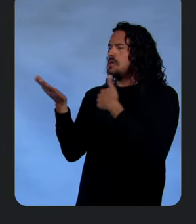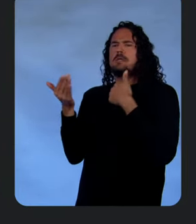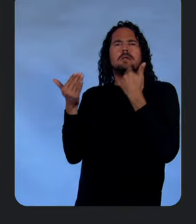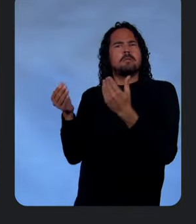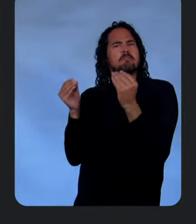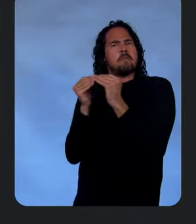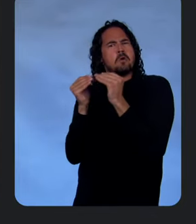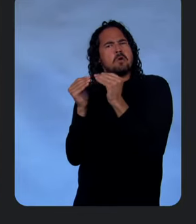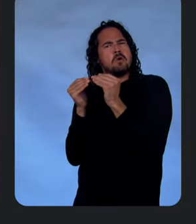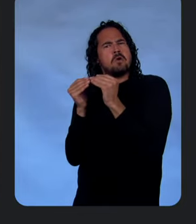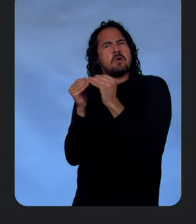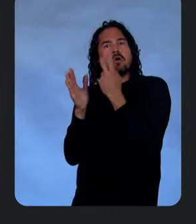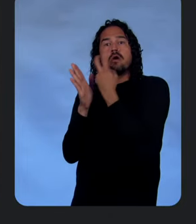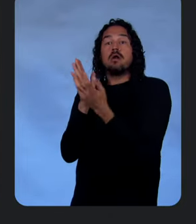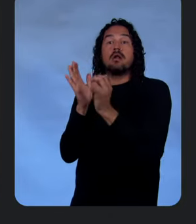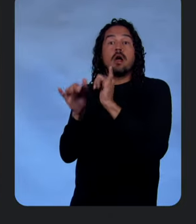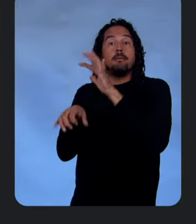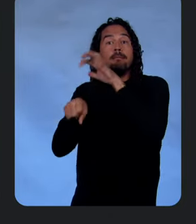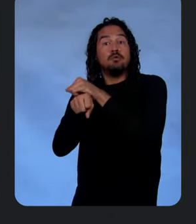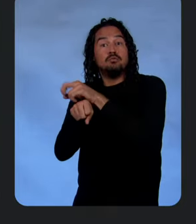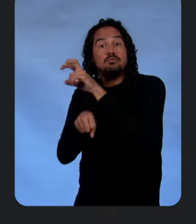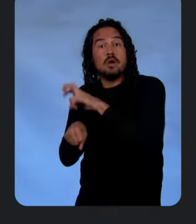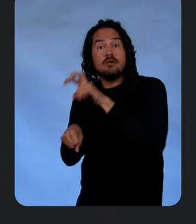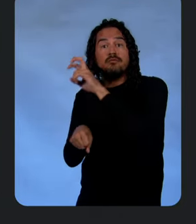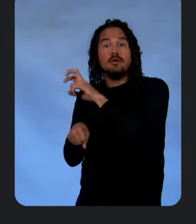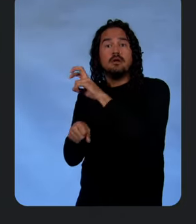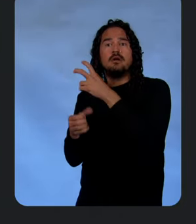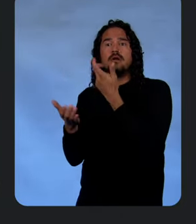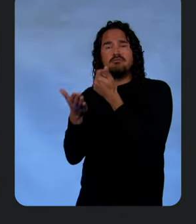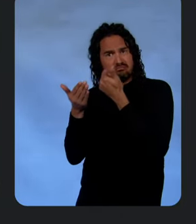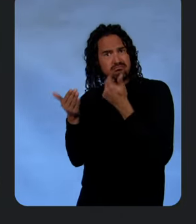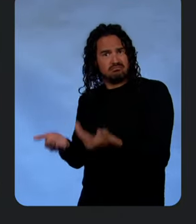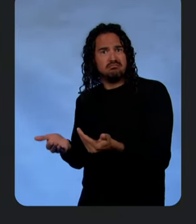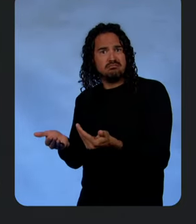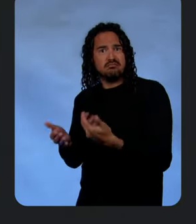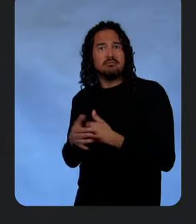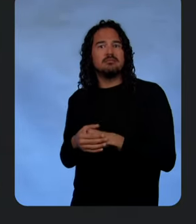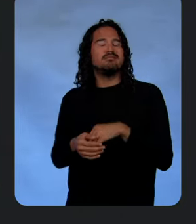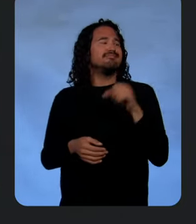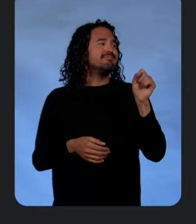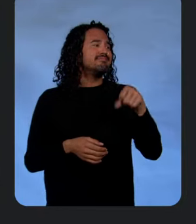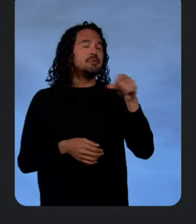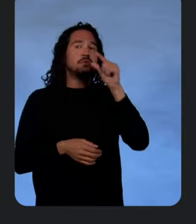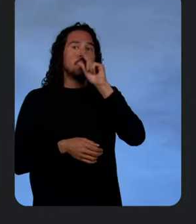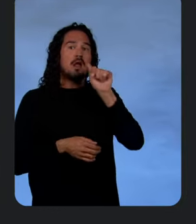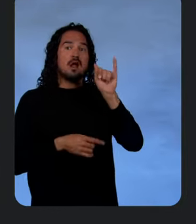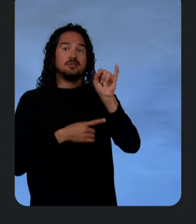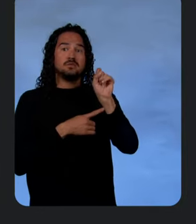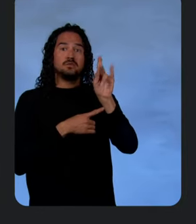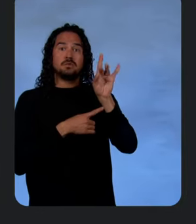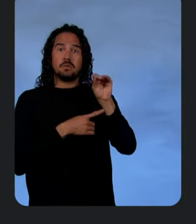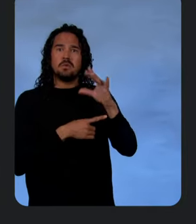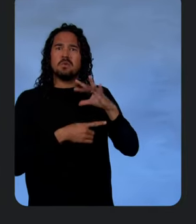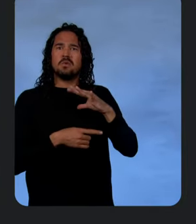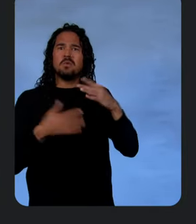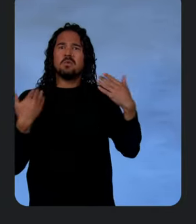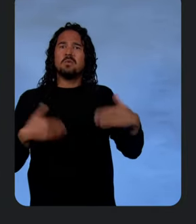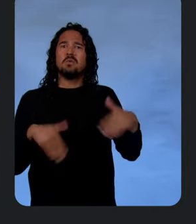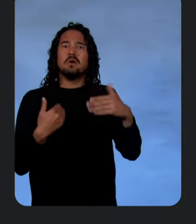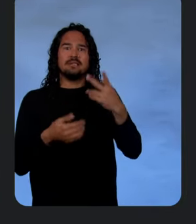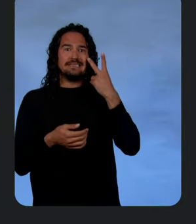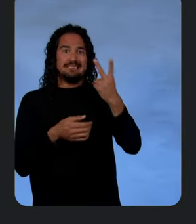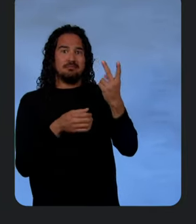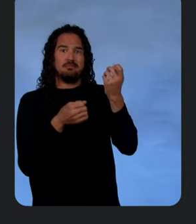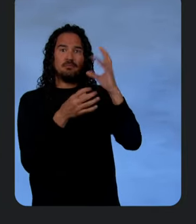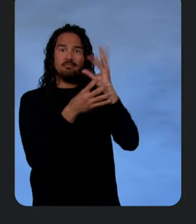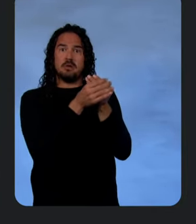do things like book travel. Google AI Studio was great because we proved that we could use multimodal input to